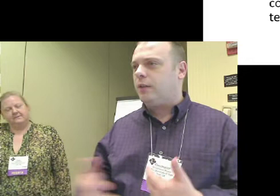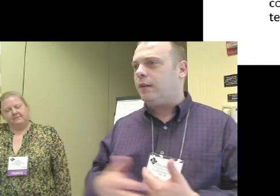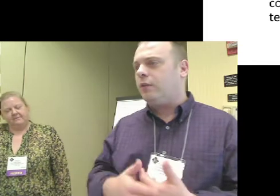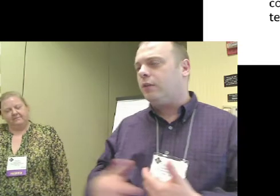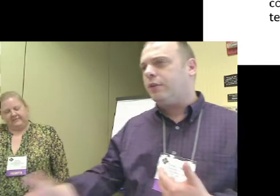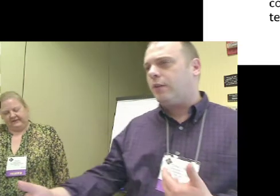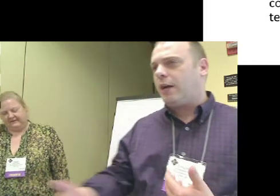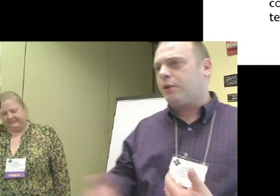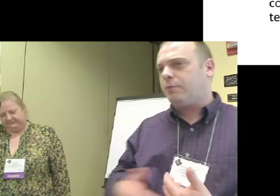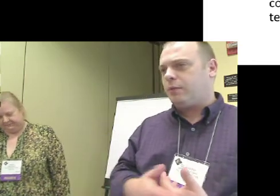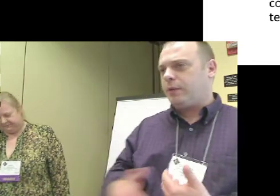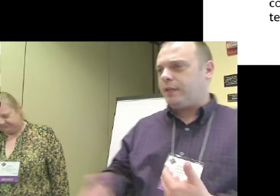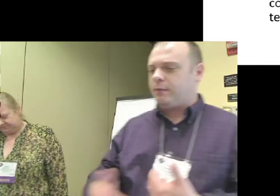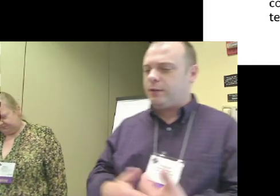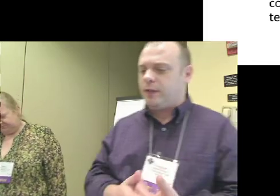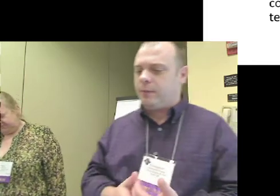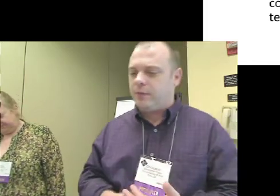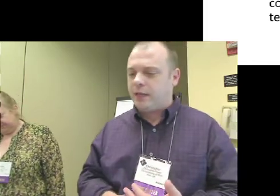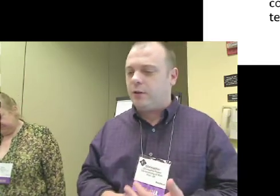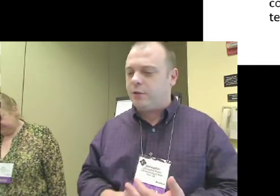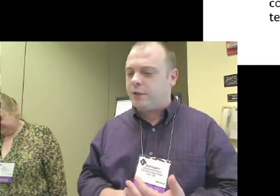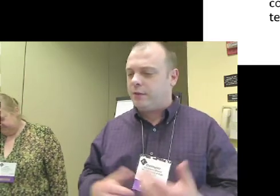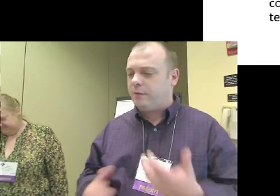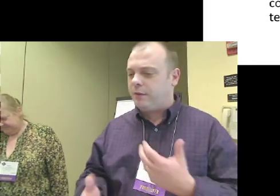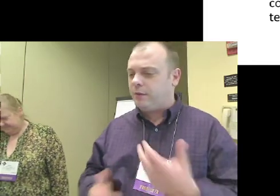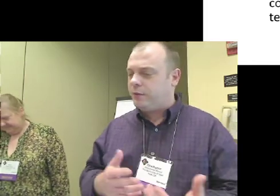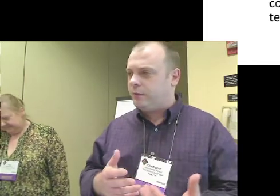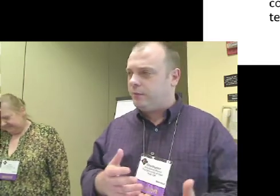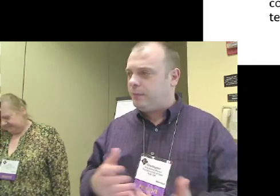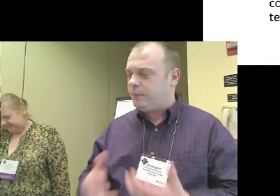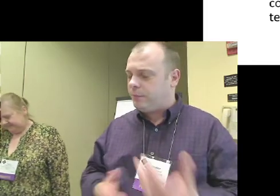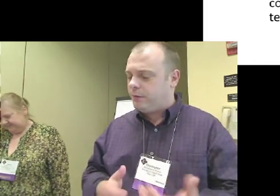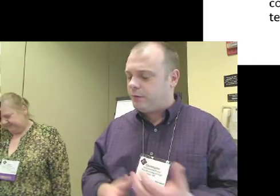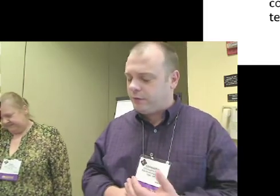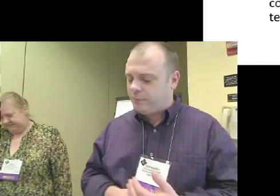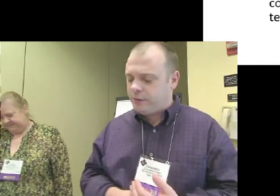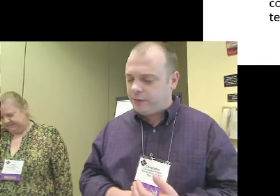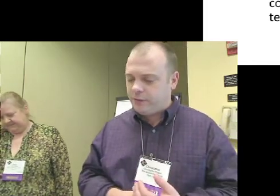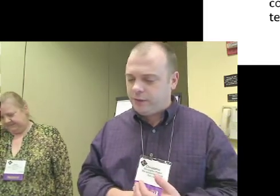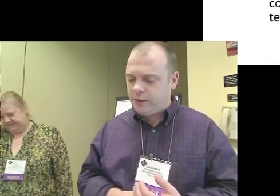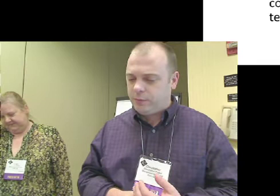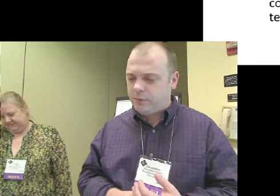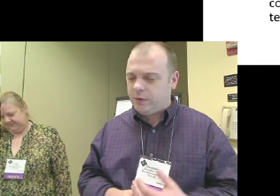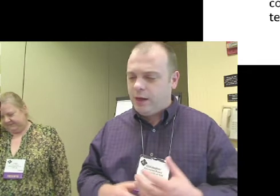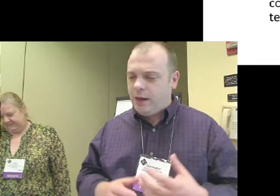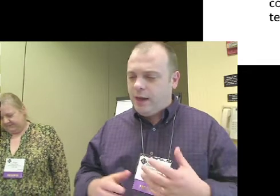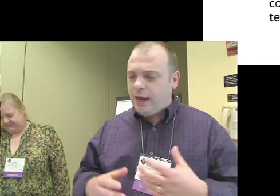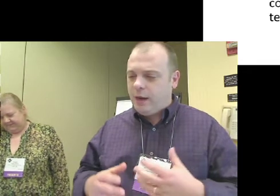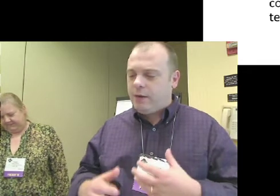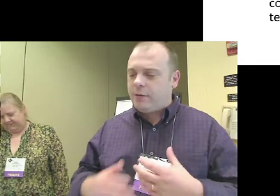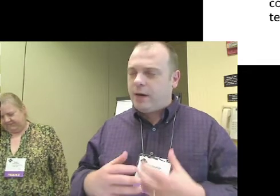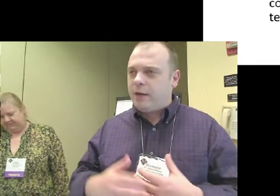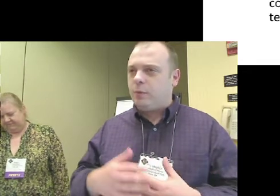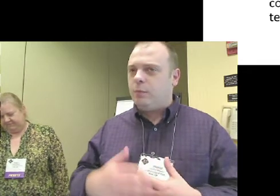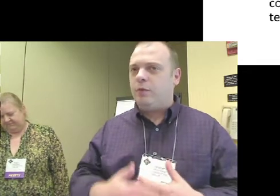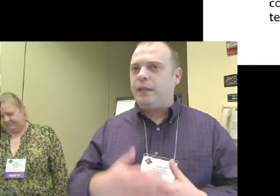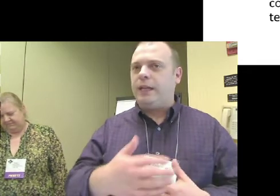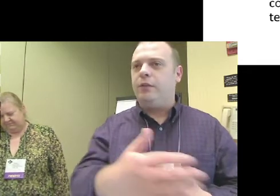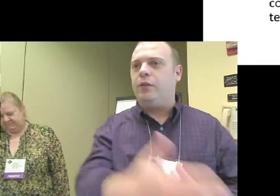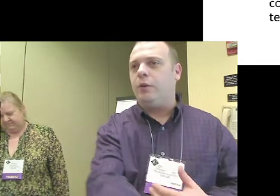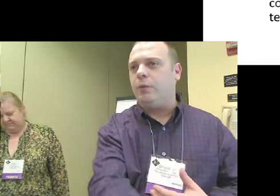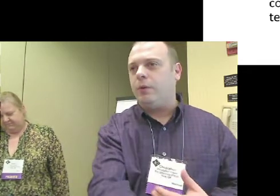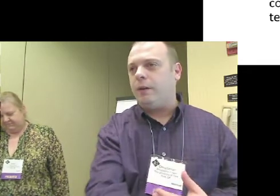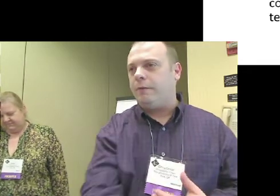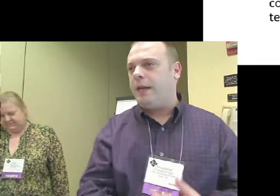technological level of interaction between different types of technologies that people with physical disabilities use. However, as we're